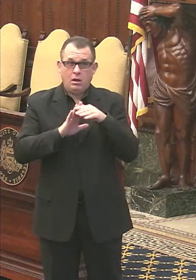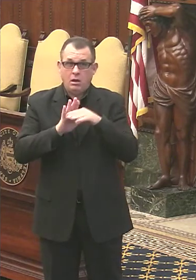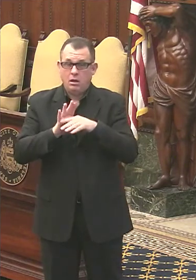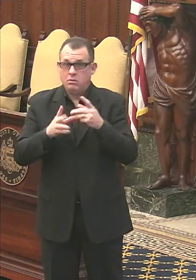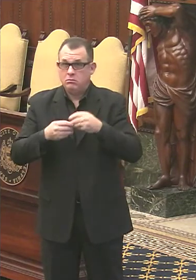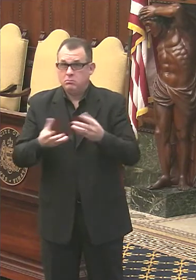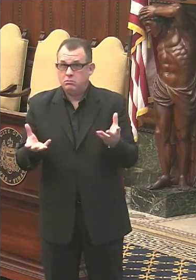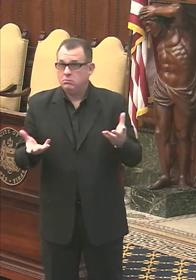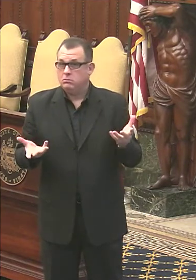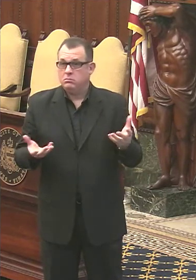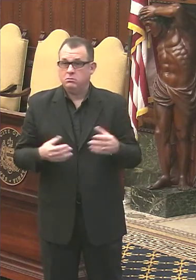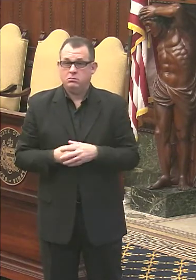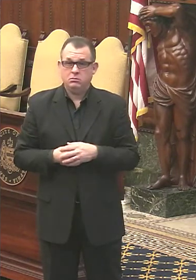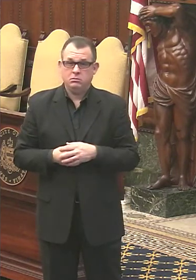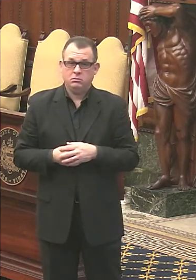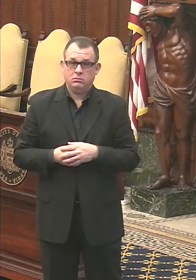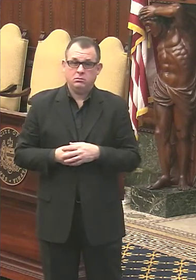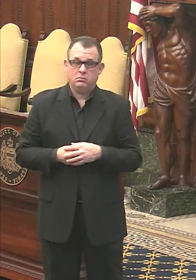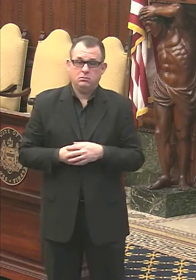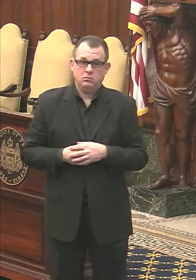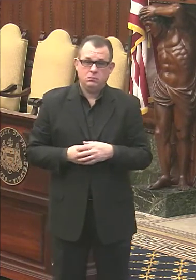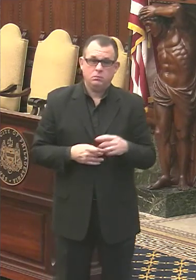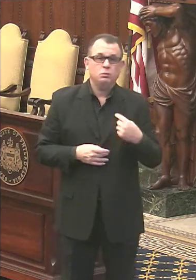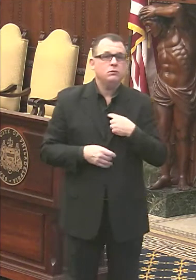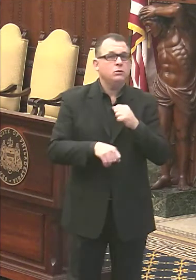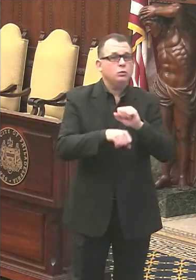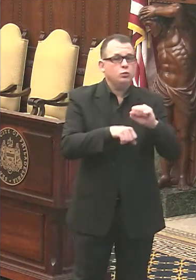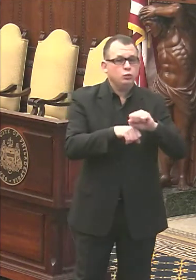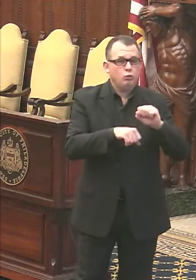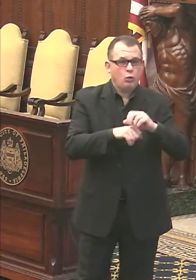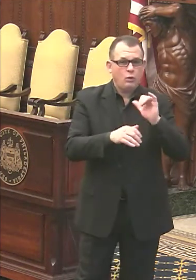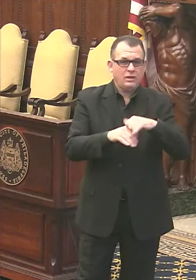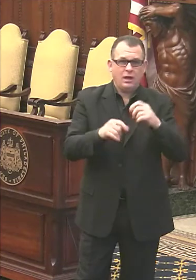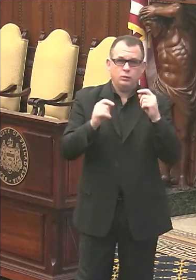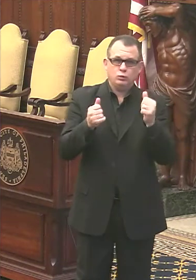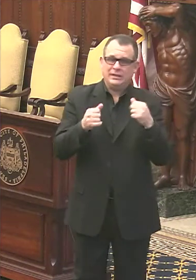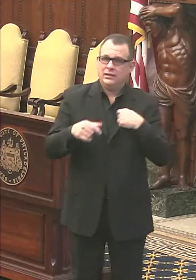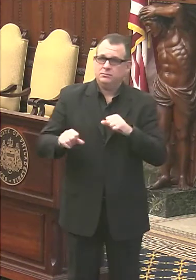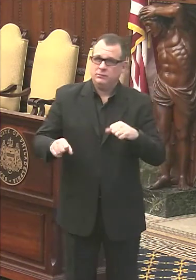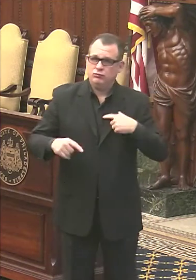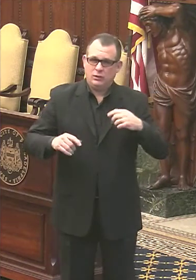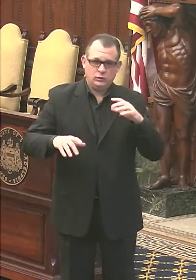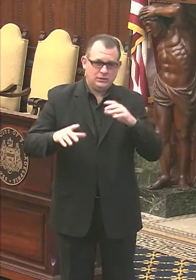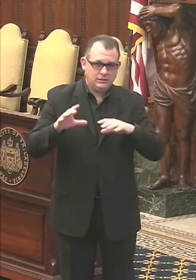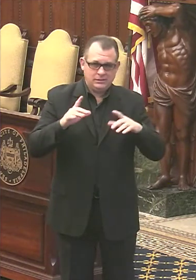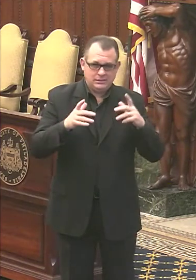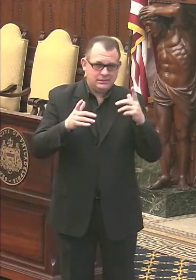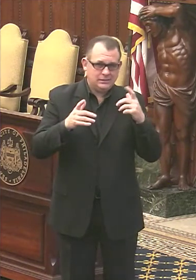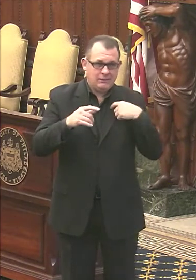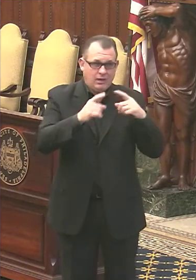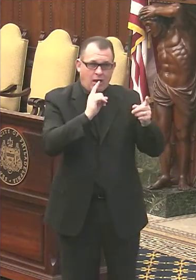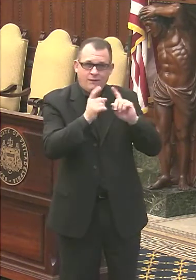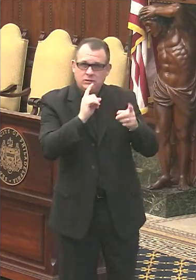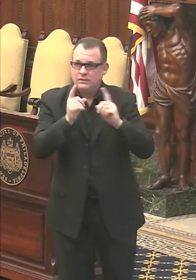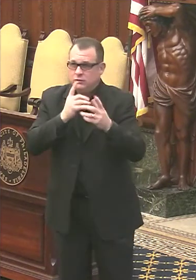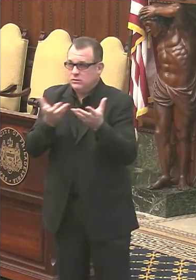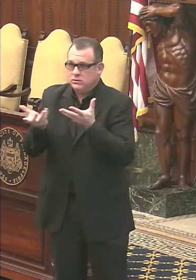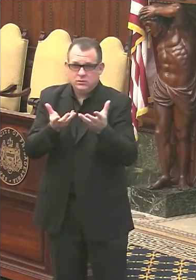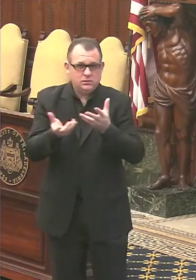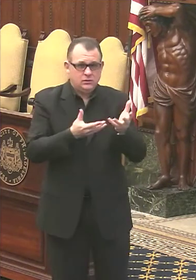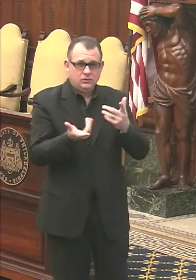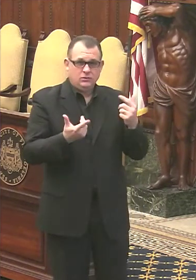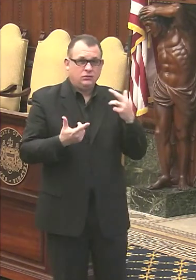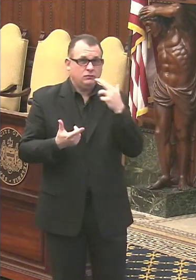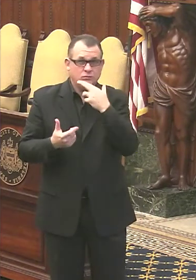Um, I can't say yet. We're working on it. trying to move it as quickly as possible. Uh, we want to have conversations with, uh, you know, restaurants